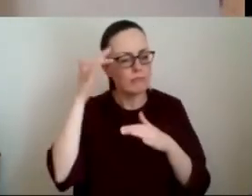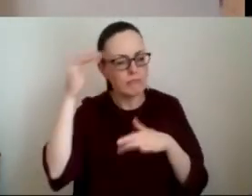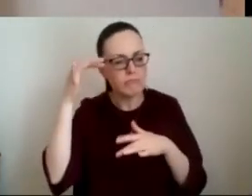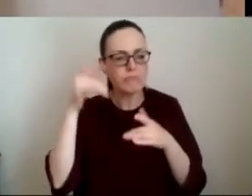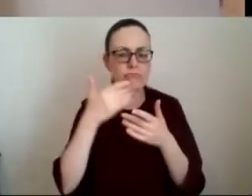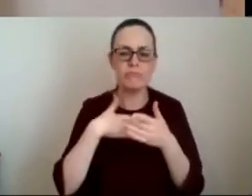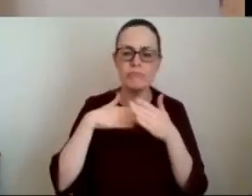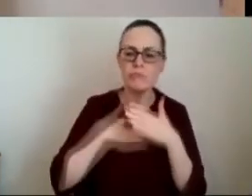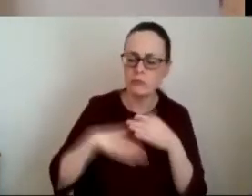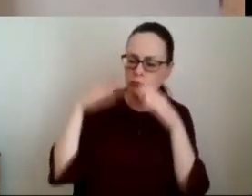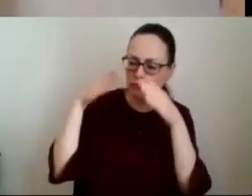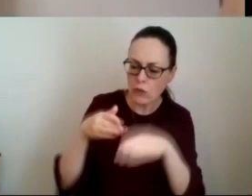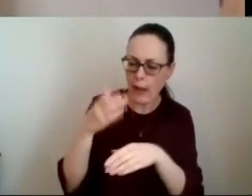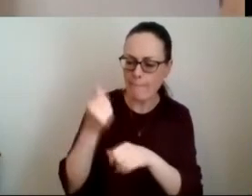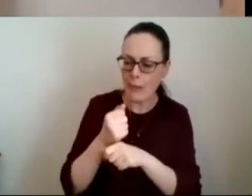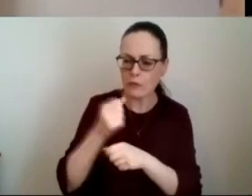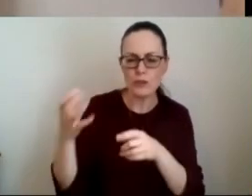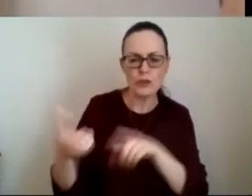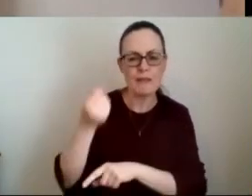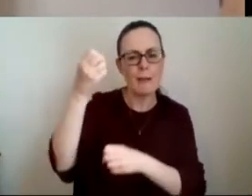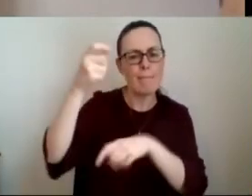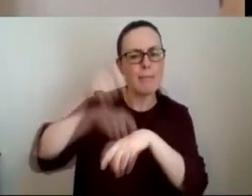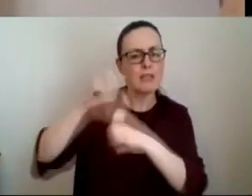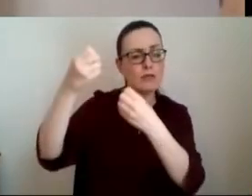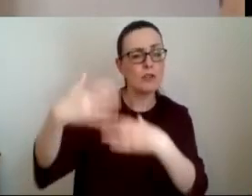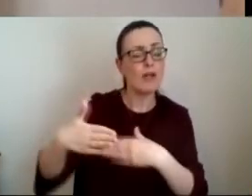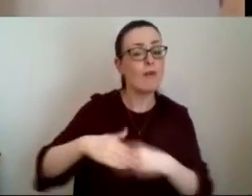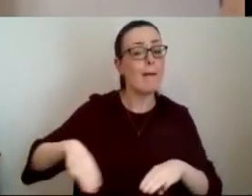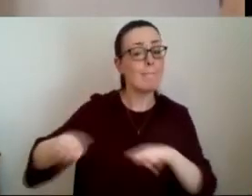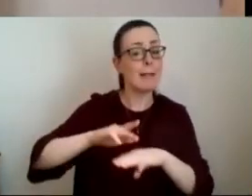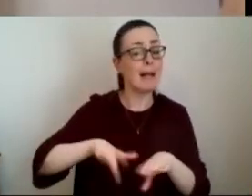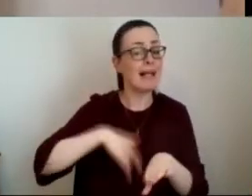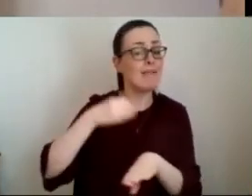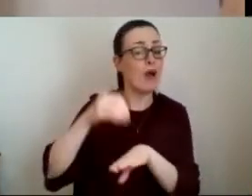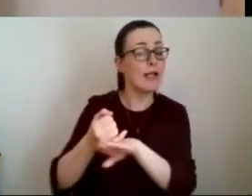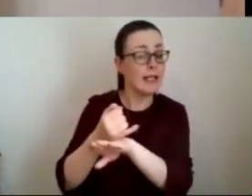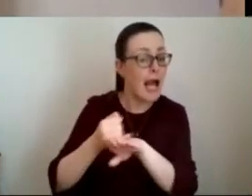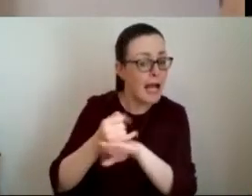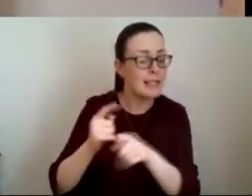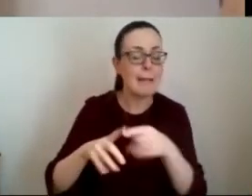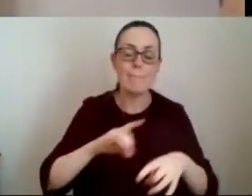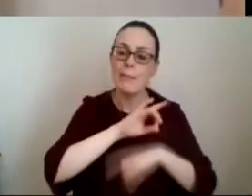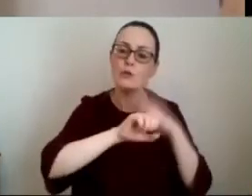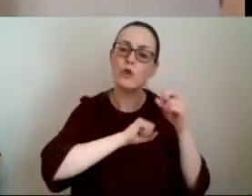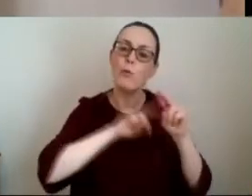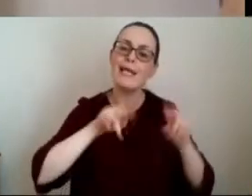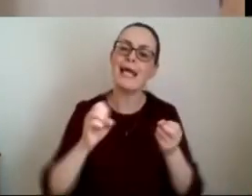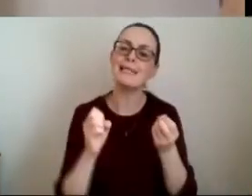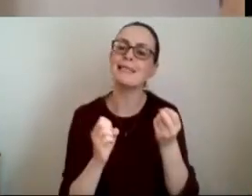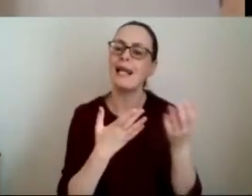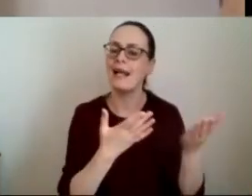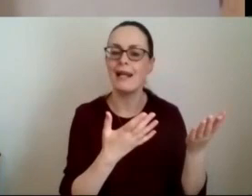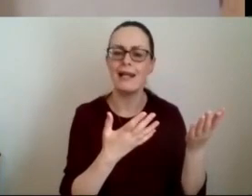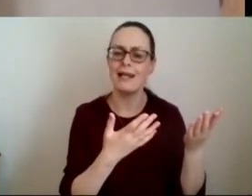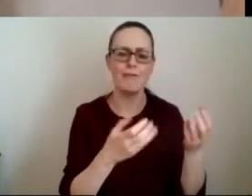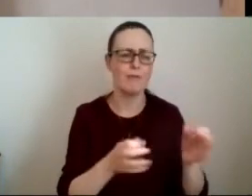focused on getting the best outcomes for the people who are living on this ireland and ensuring that we can deliver a world-class